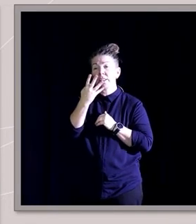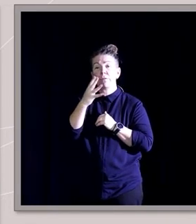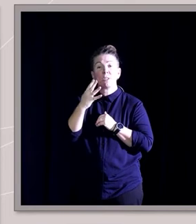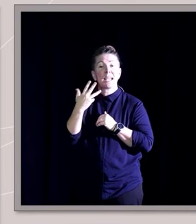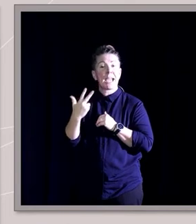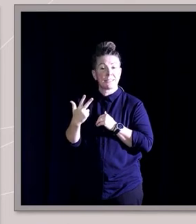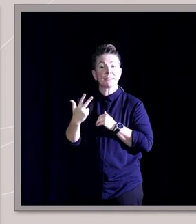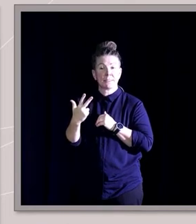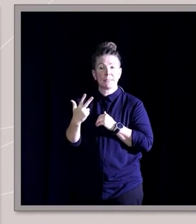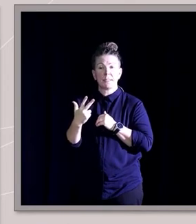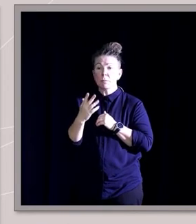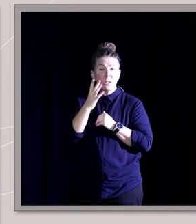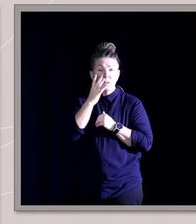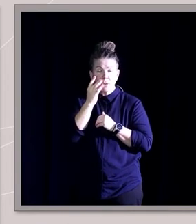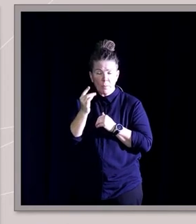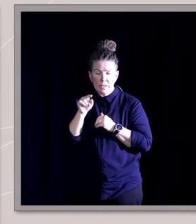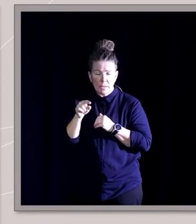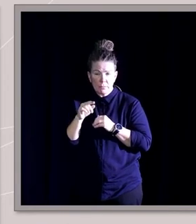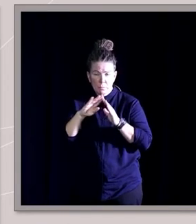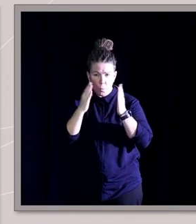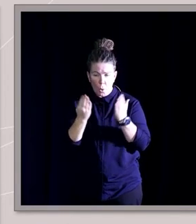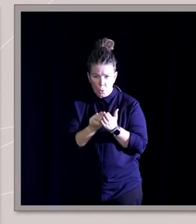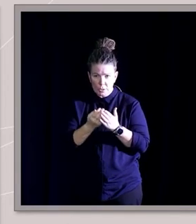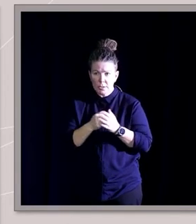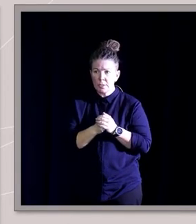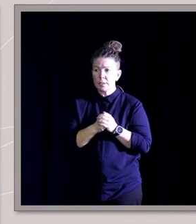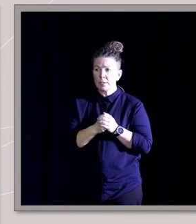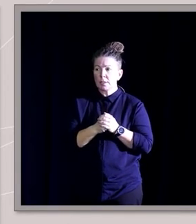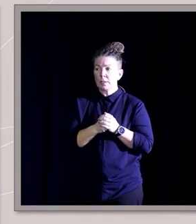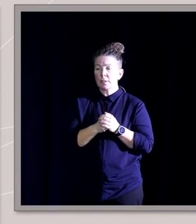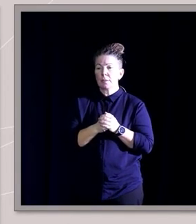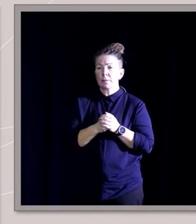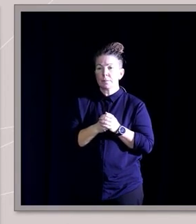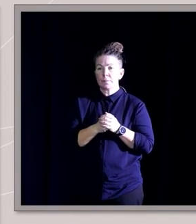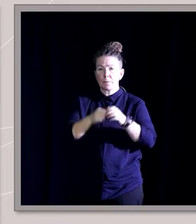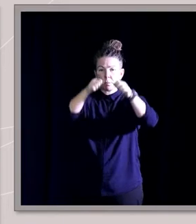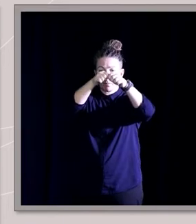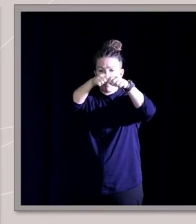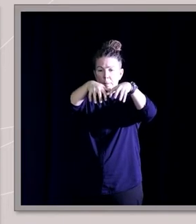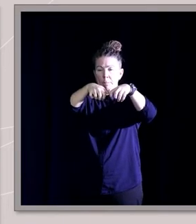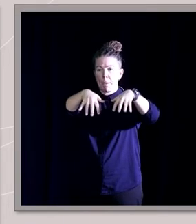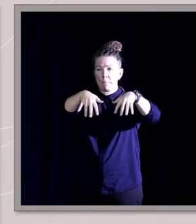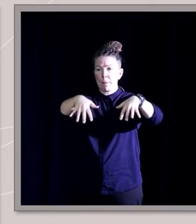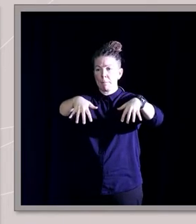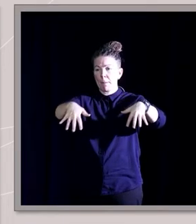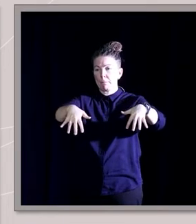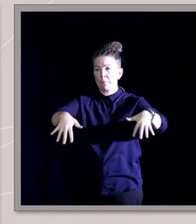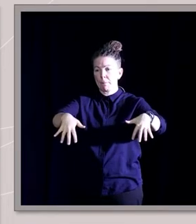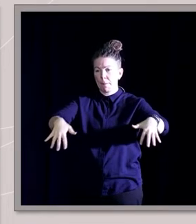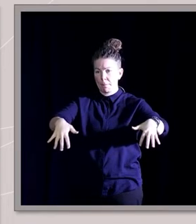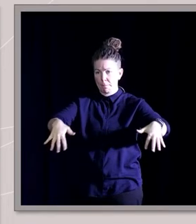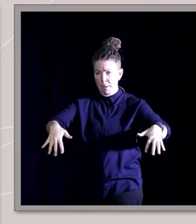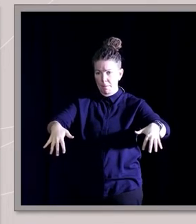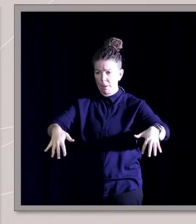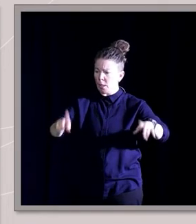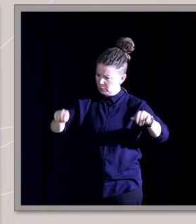As is very common in the Pentecostal world, there are splits after splits within splits after splits. Every man and his dog starts his